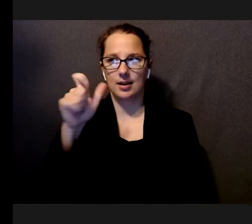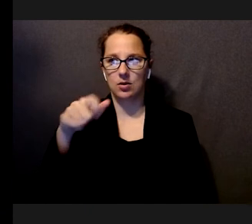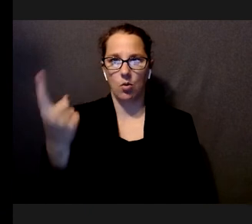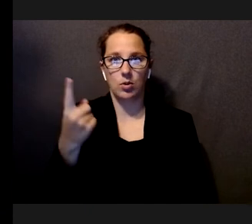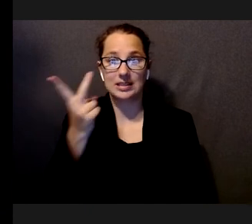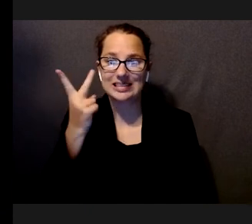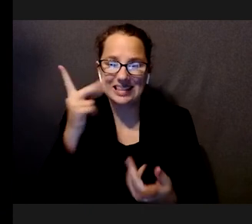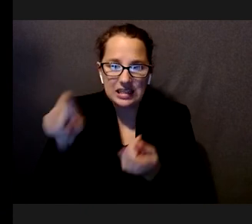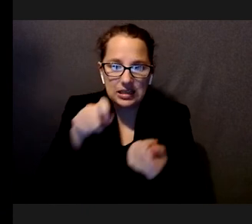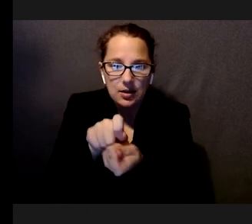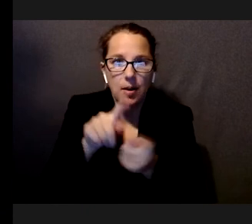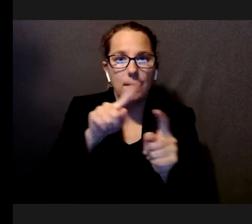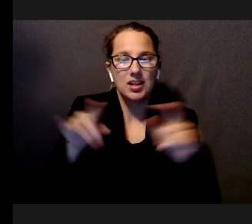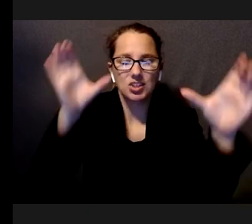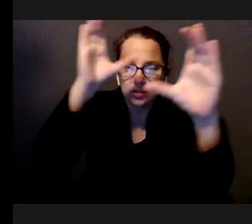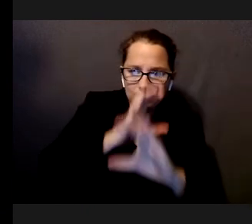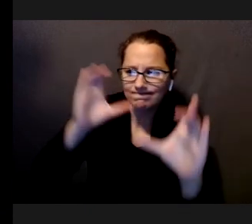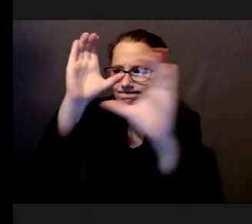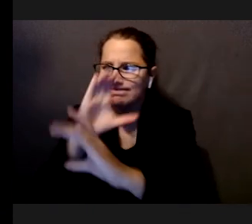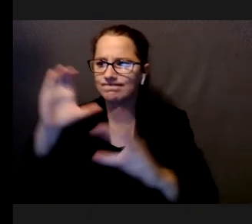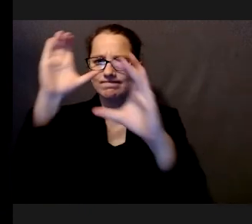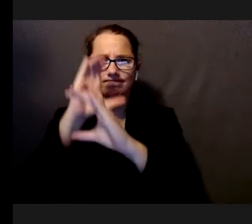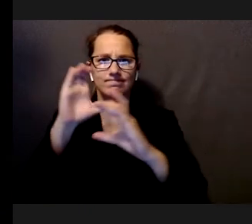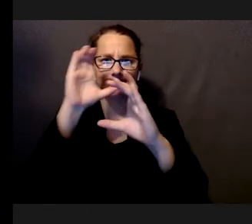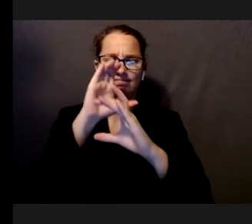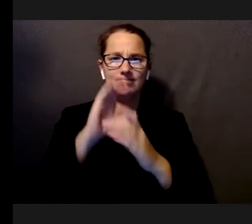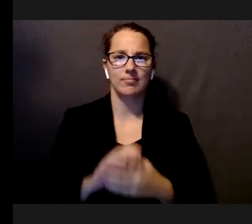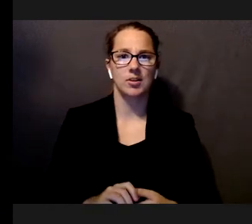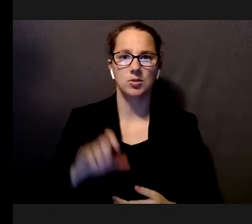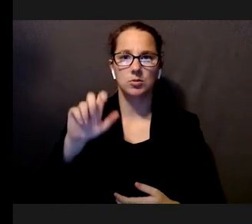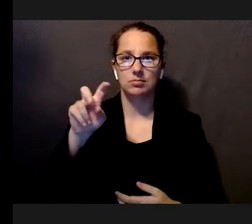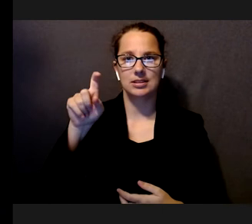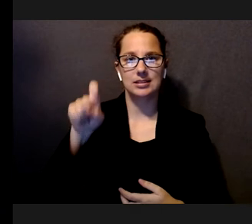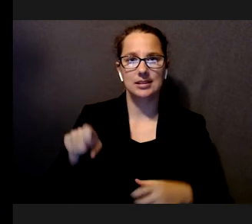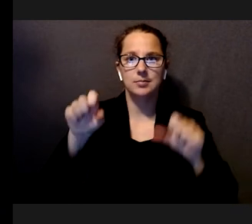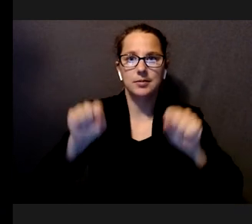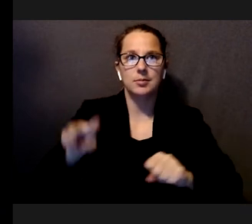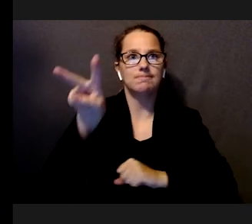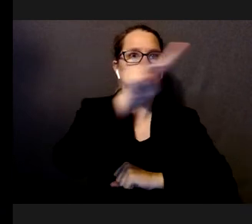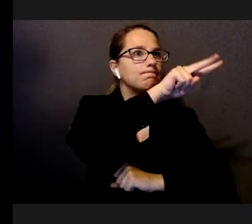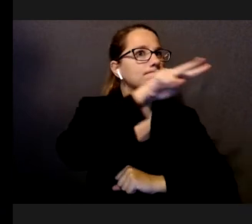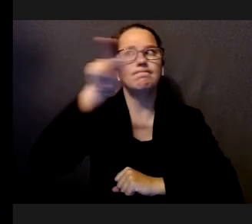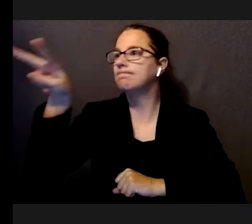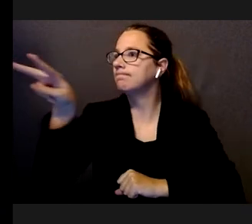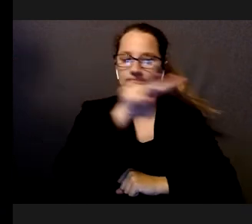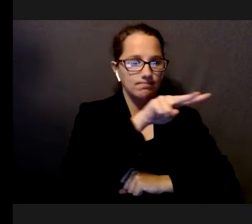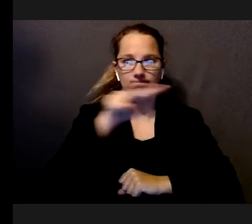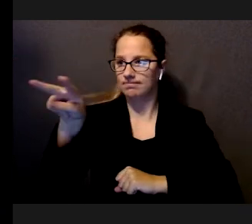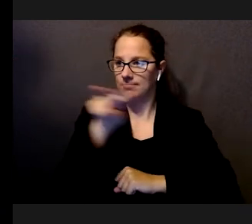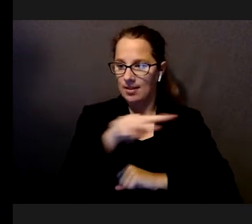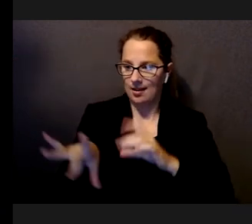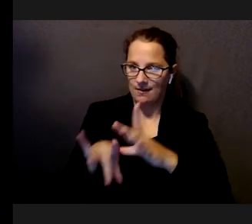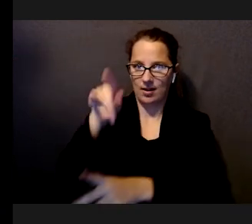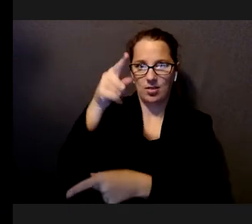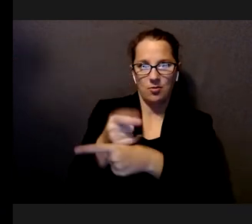details, but they had to do a visual search task. So, they had to scan the aisle and find